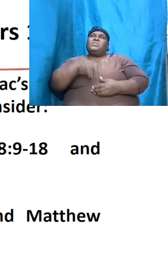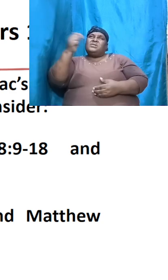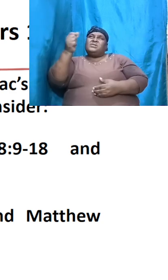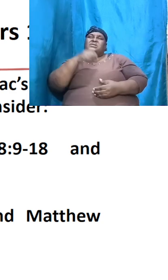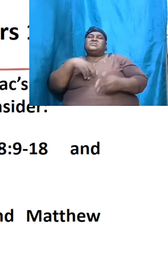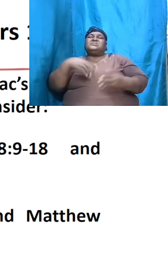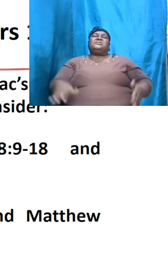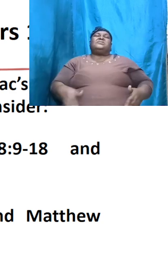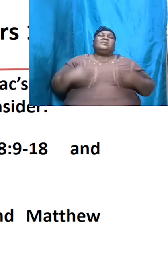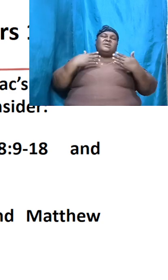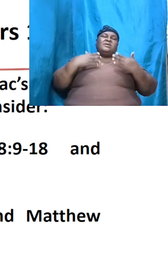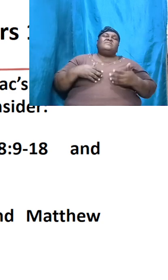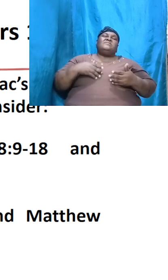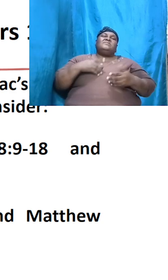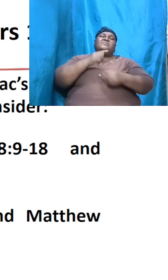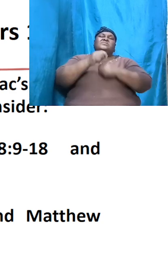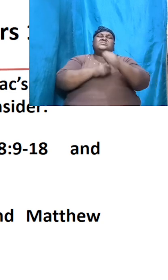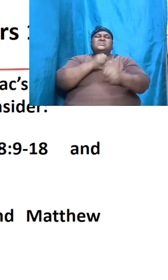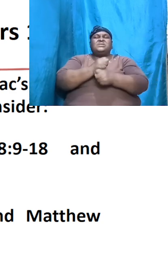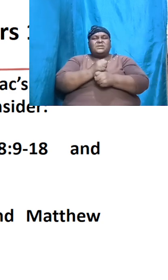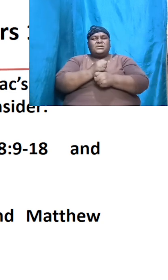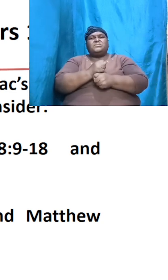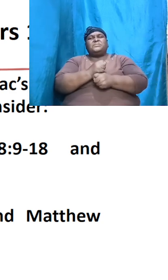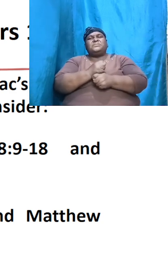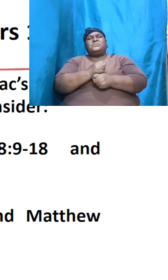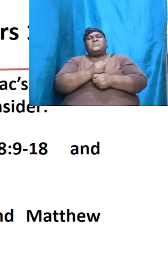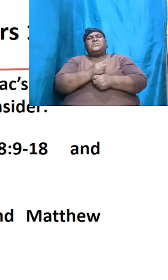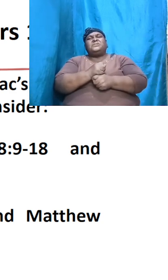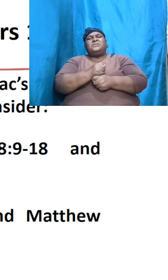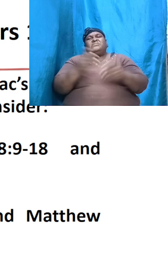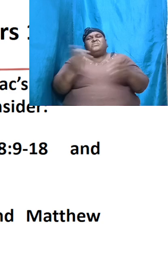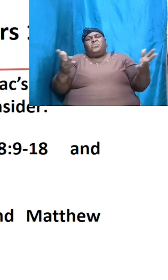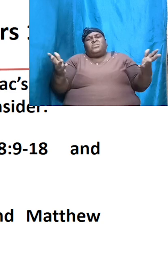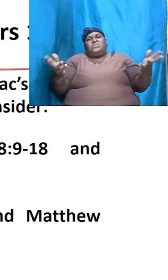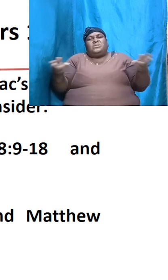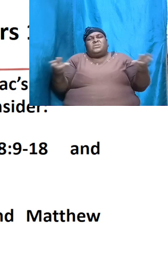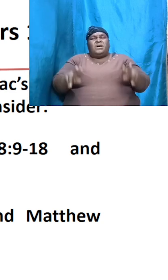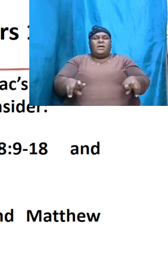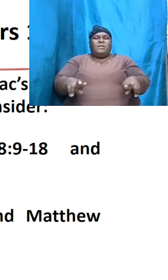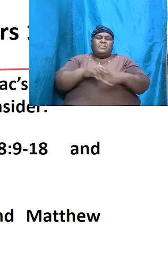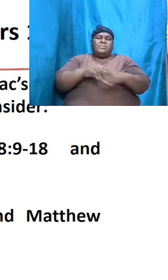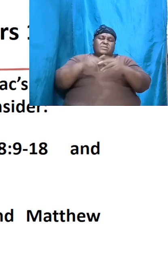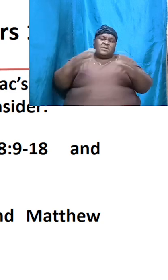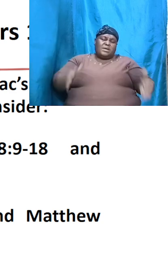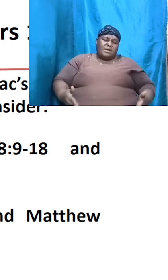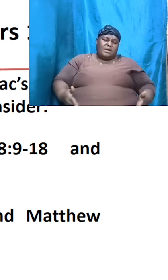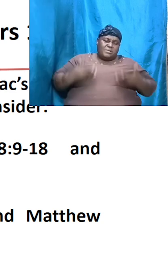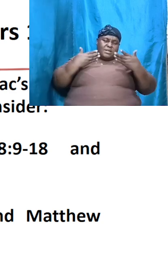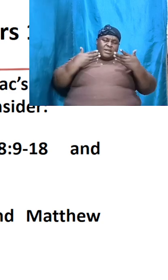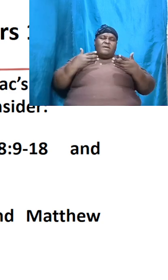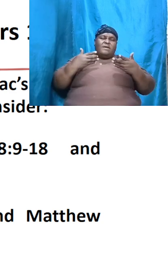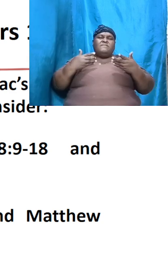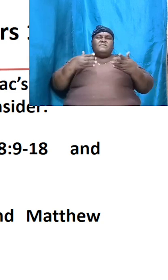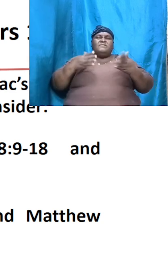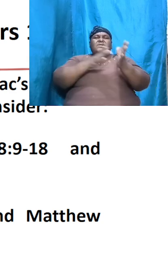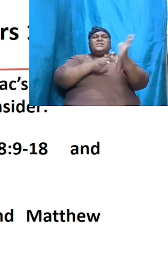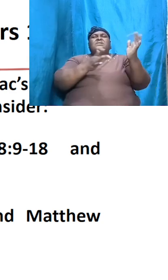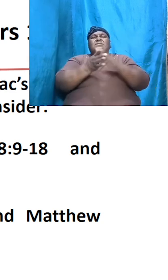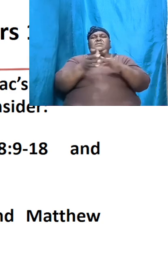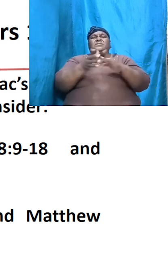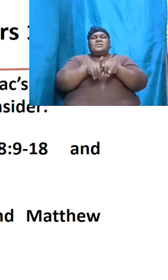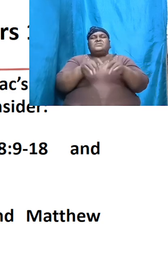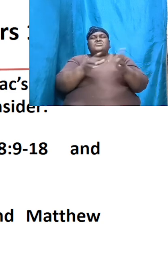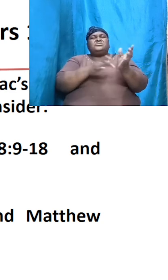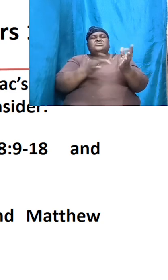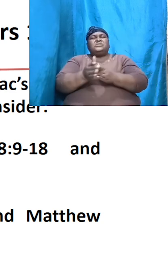a type and of what was going to happen in the life of Jesus as Jesus moved